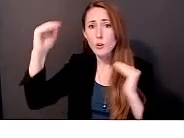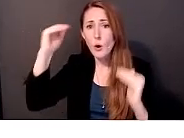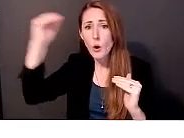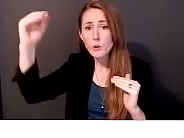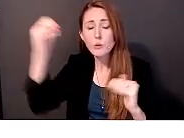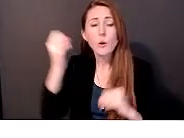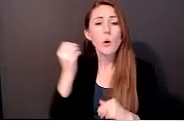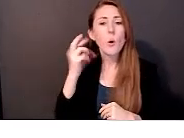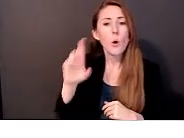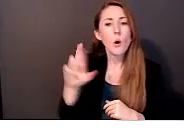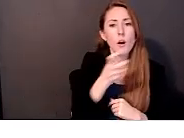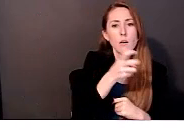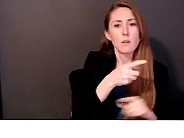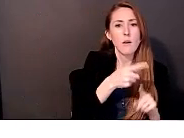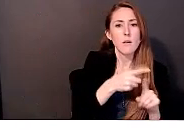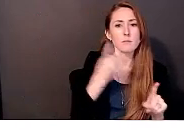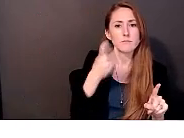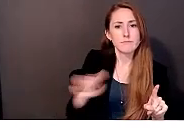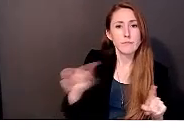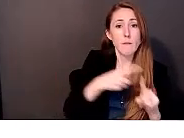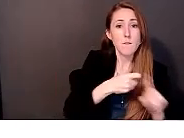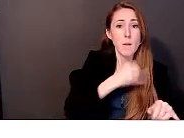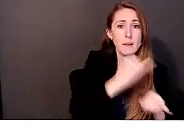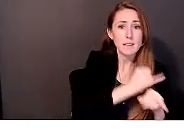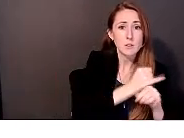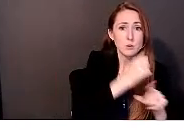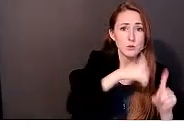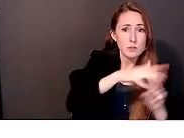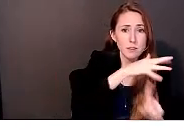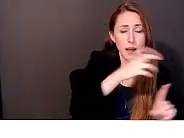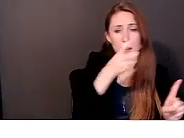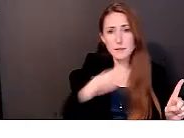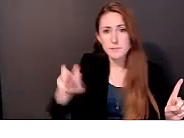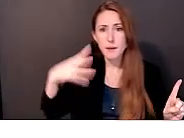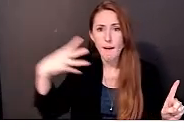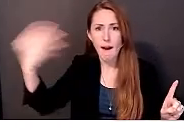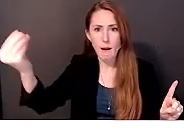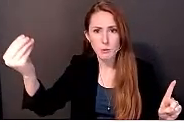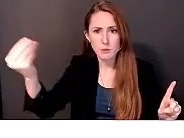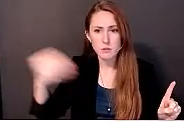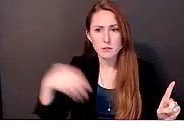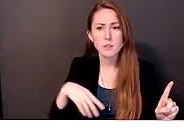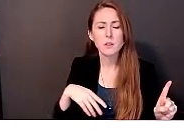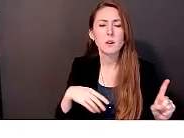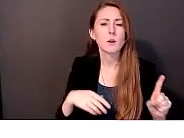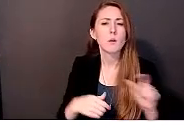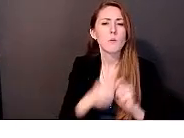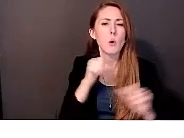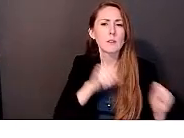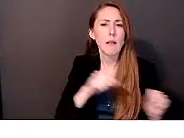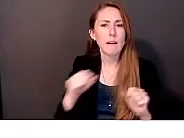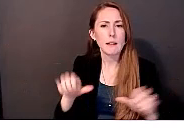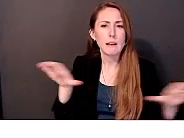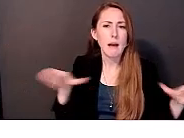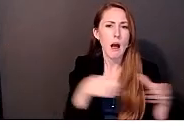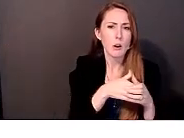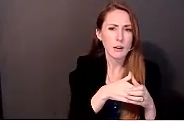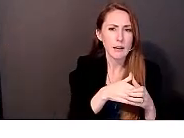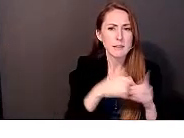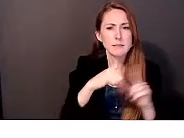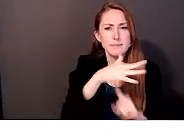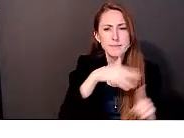of institutional settings. Uh, commonly at our cell, that's most likely congregate, uh, settings and nursing homes.